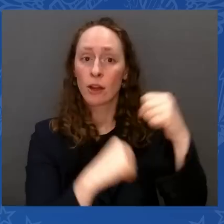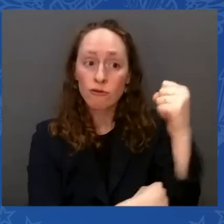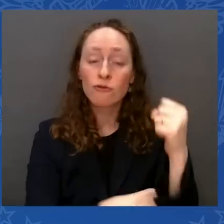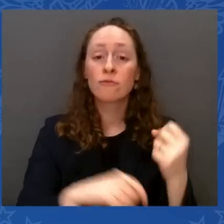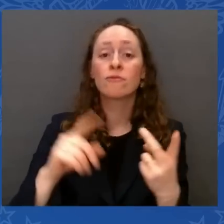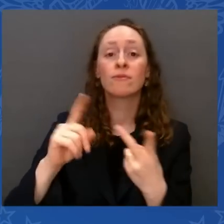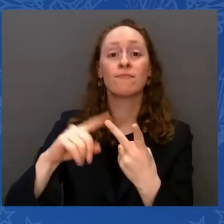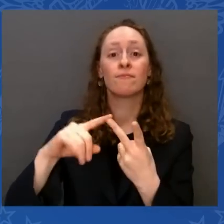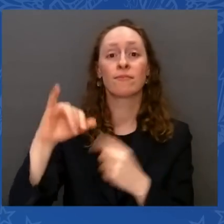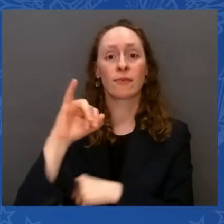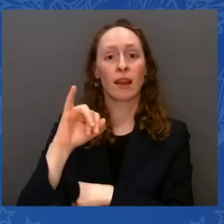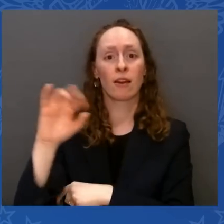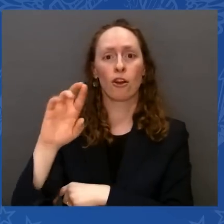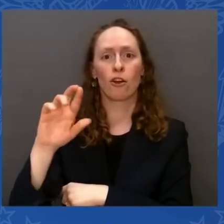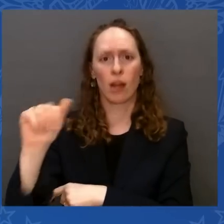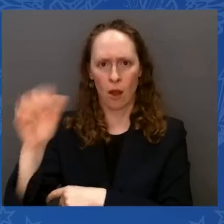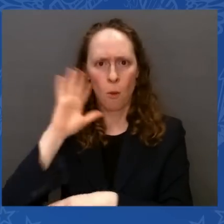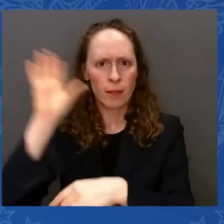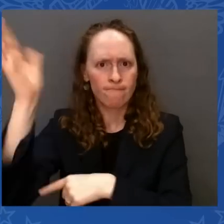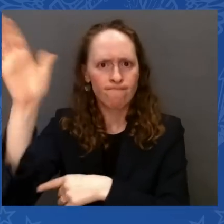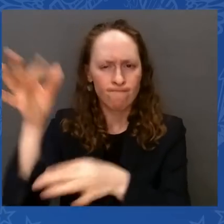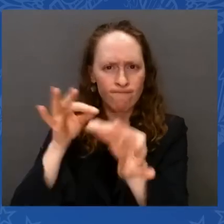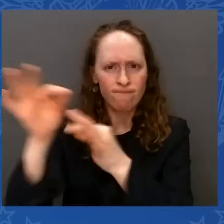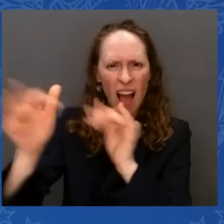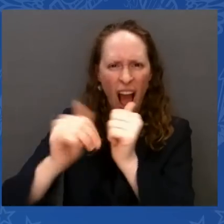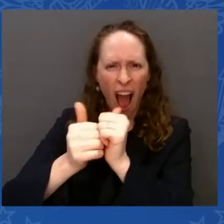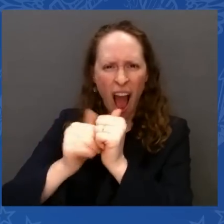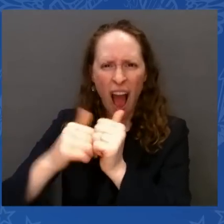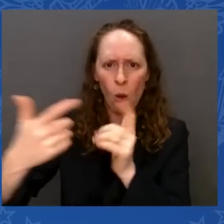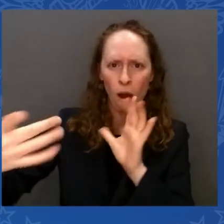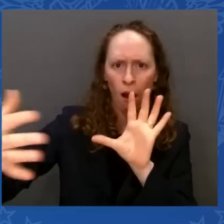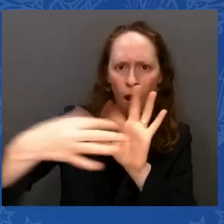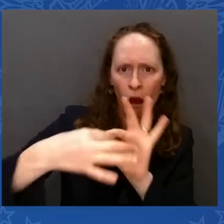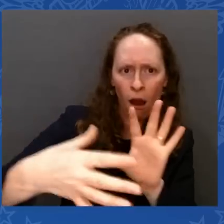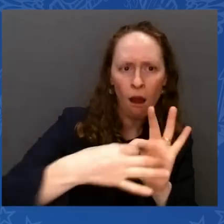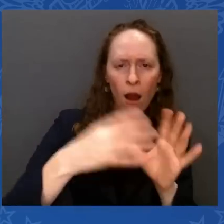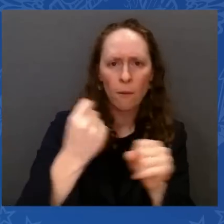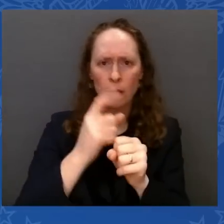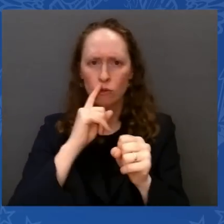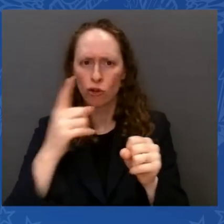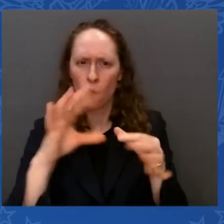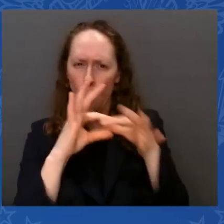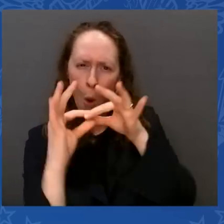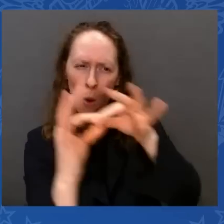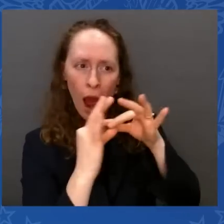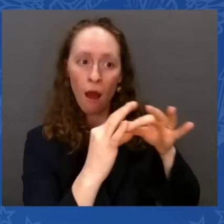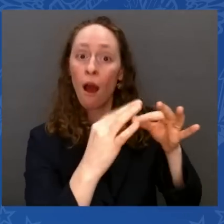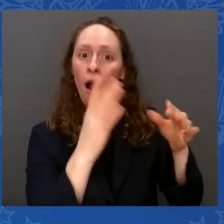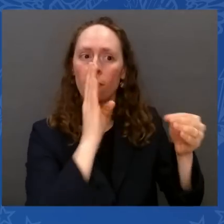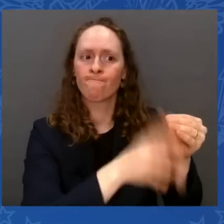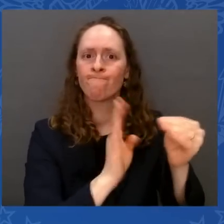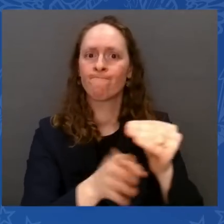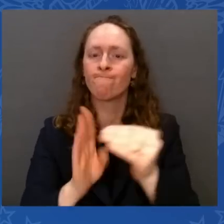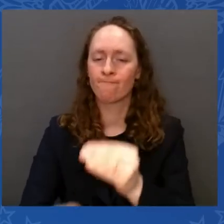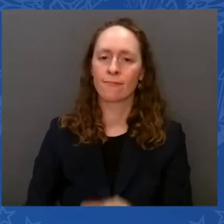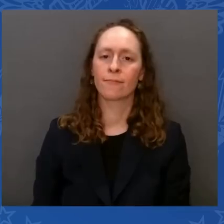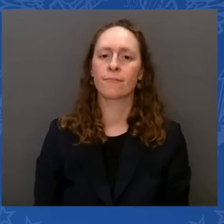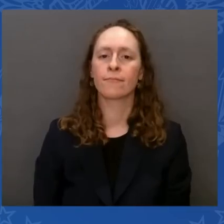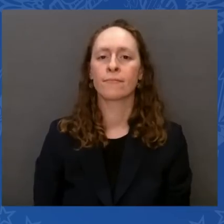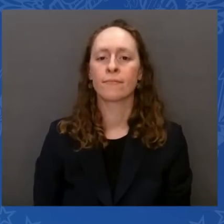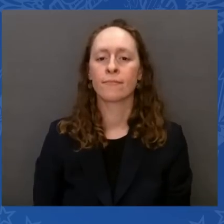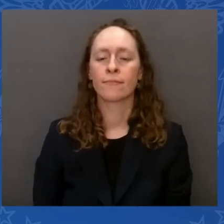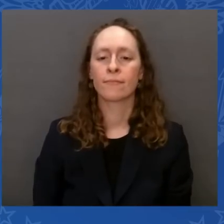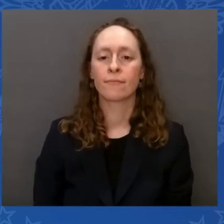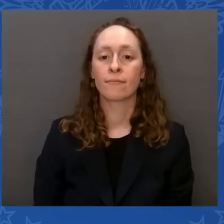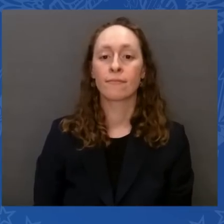coordinating this. And it really is important how we do it. And we get it out, we get shovels in the ground, we let people know what's happening, and we change their lives.